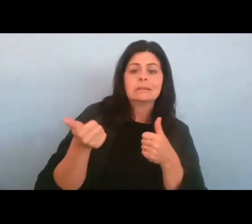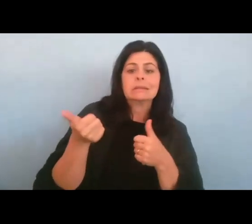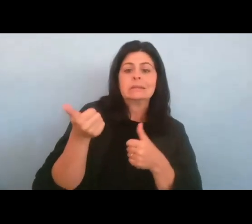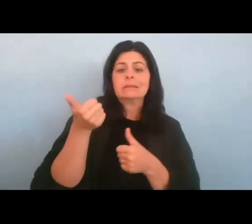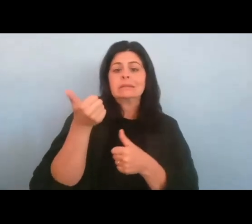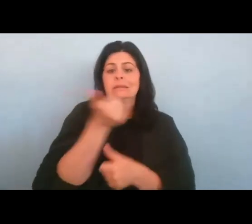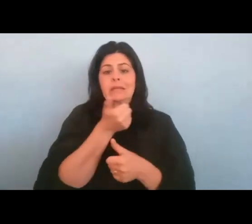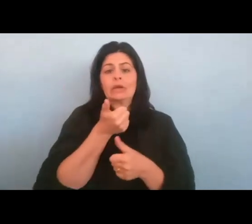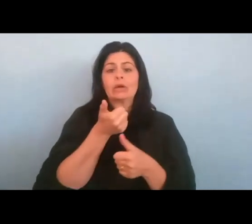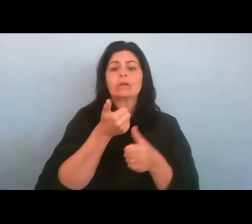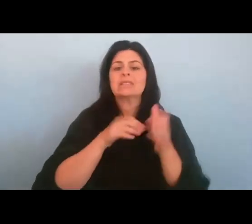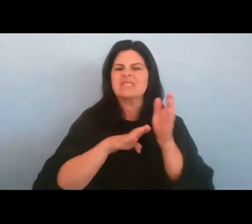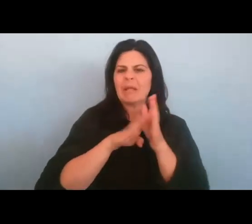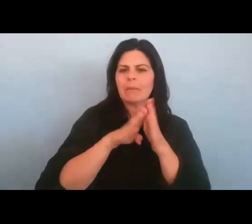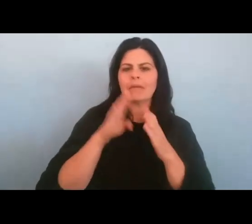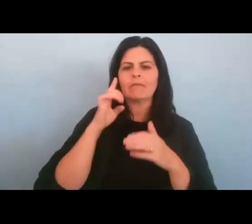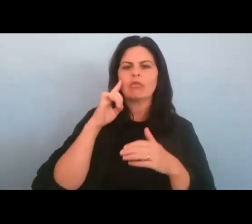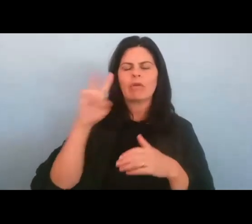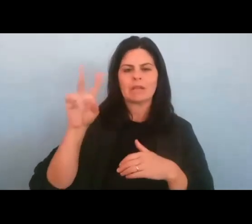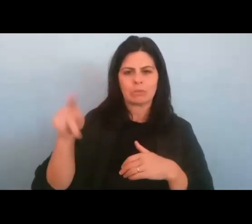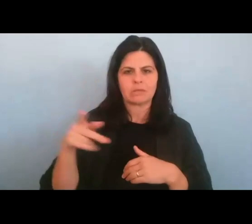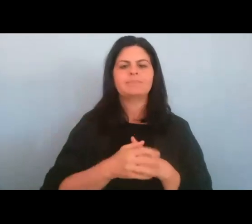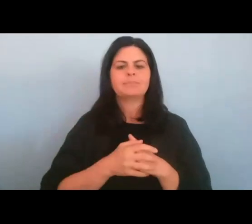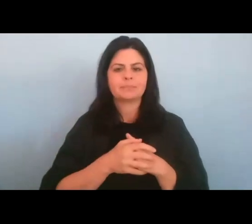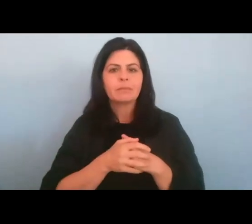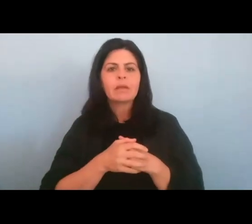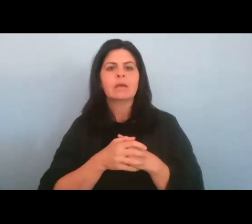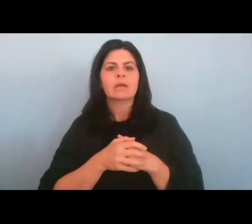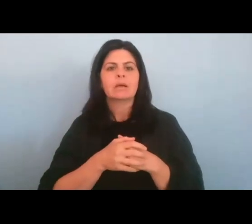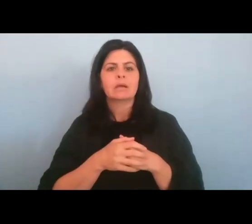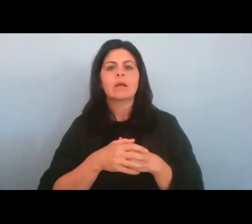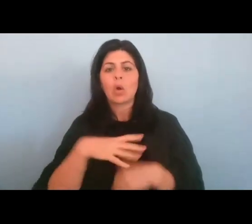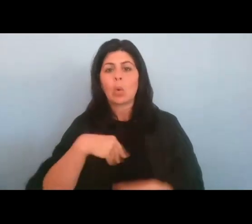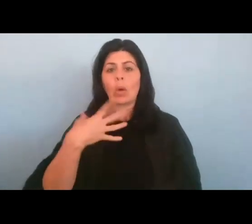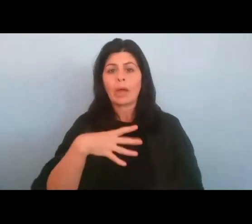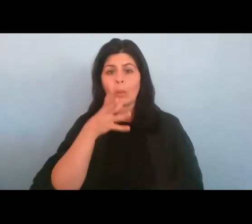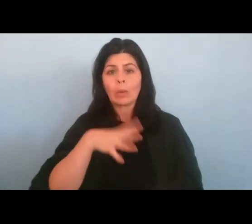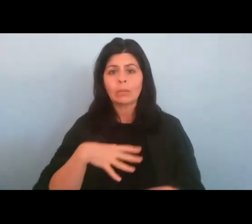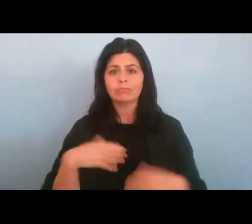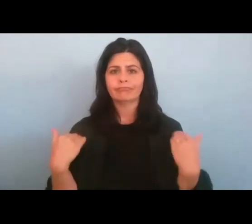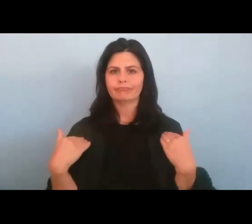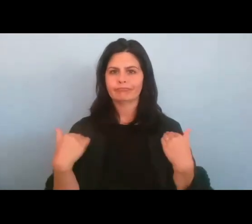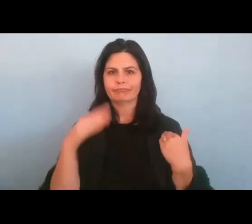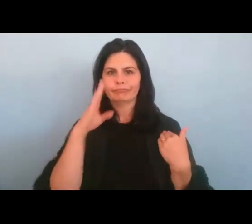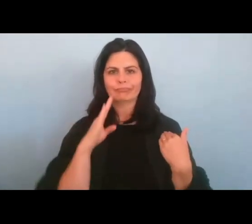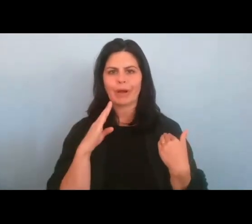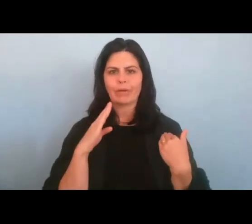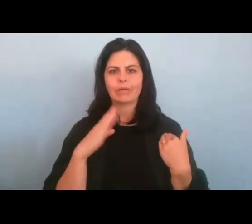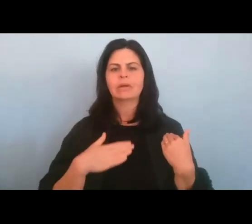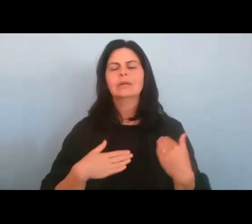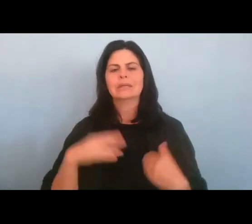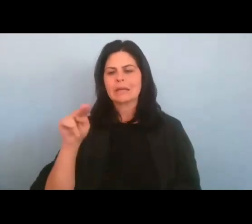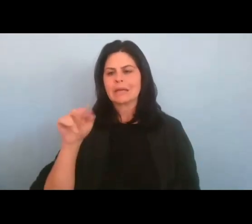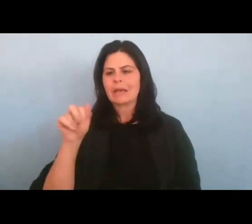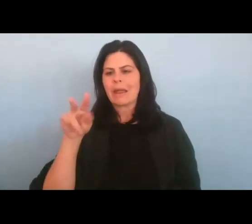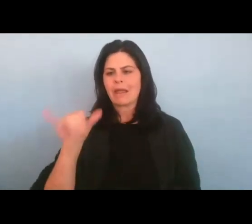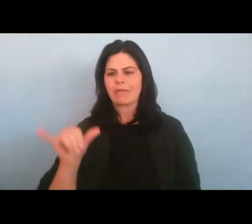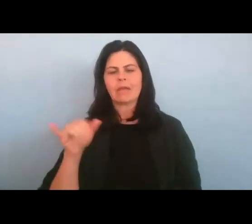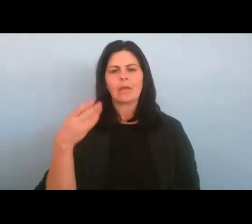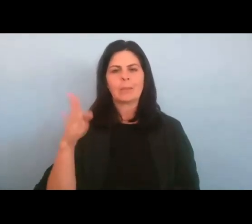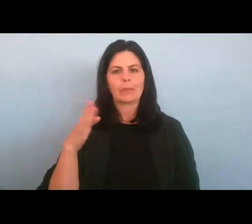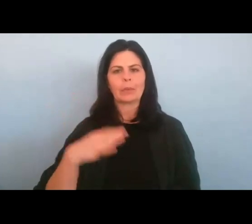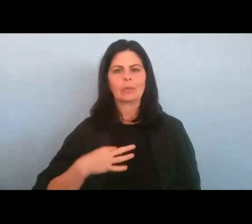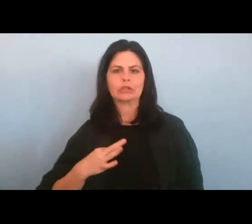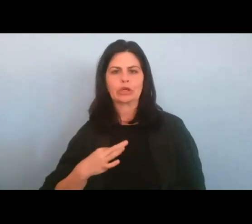are she and her. I'm a white woman with shoulder-length brown hair, wearing a navy blue shirt, and behind me is a teal green